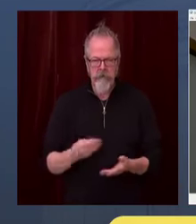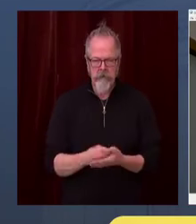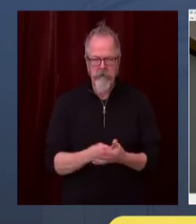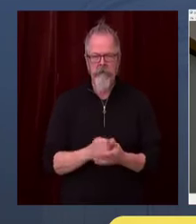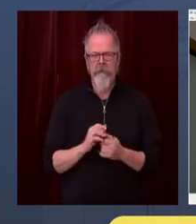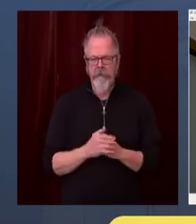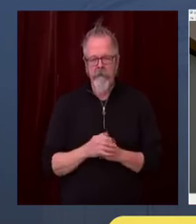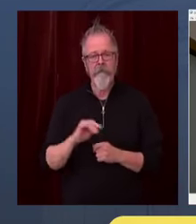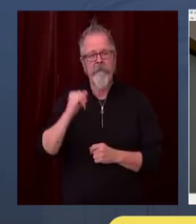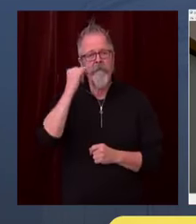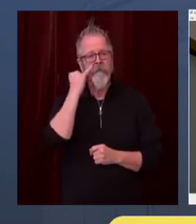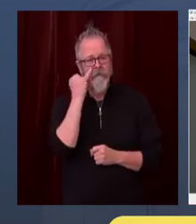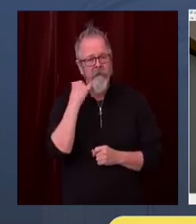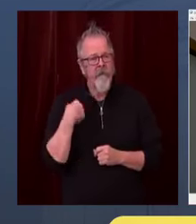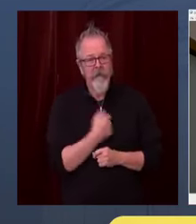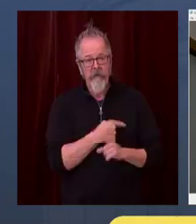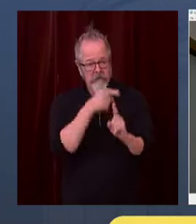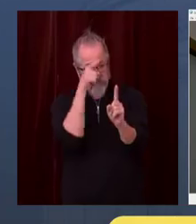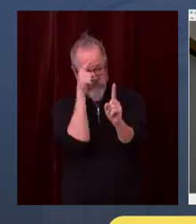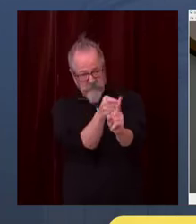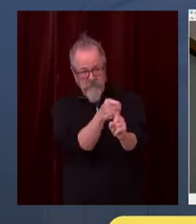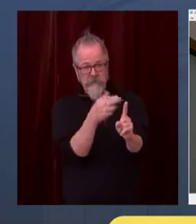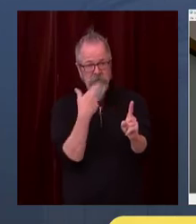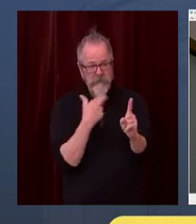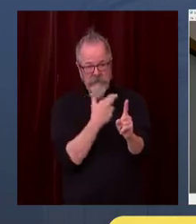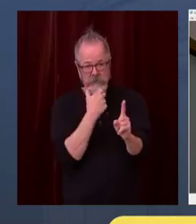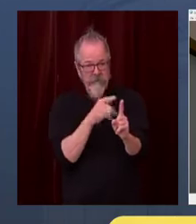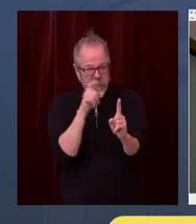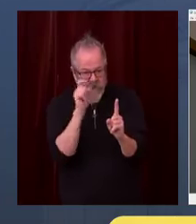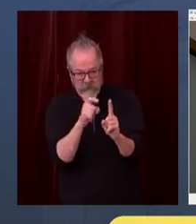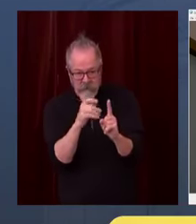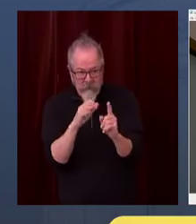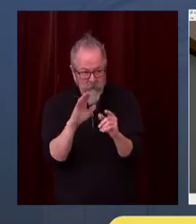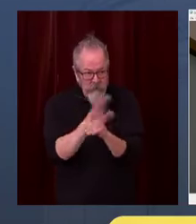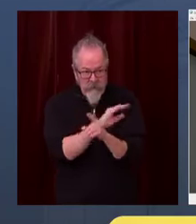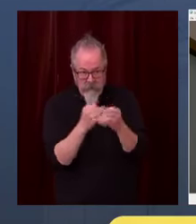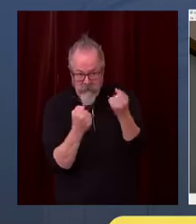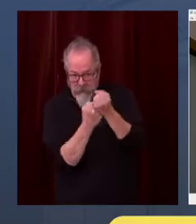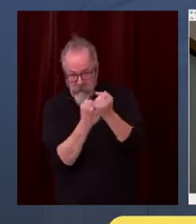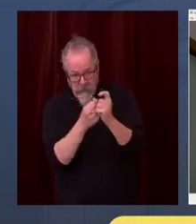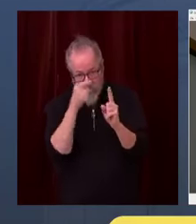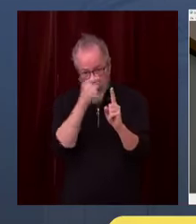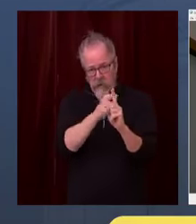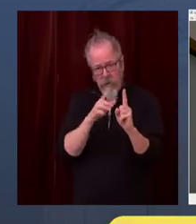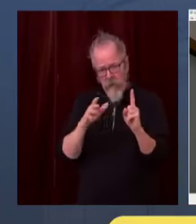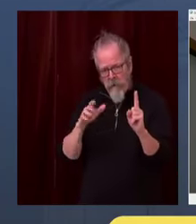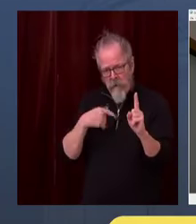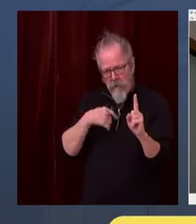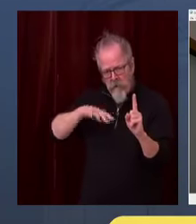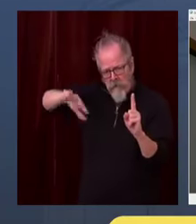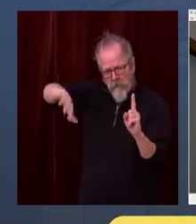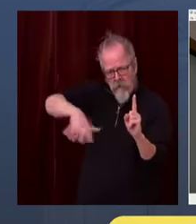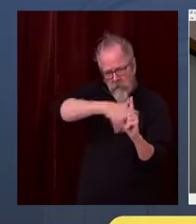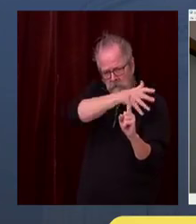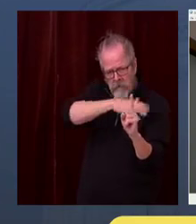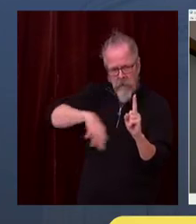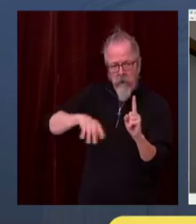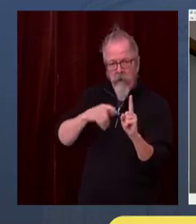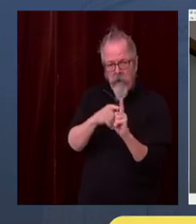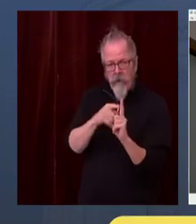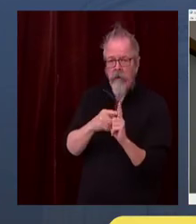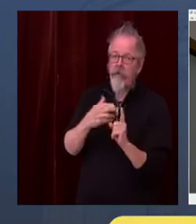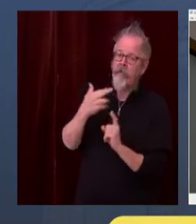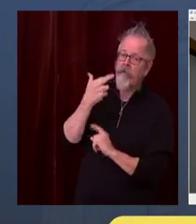Seattle will continue to provide direct financial aid to our workers and small businesses. We work quickly to launch the COVID